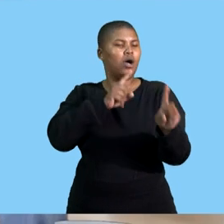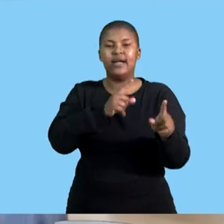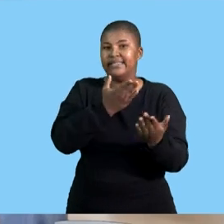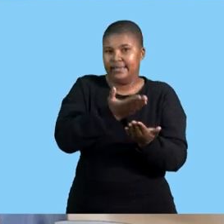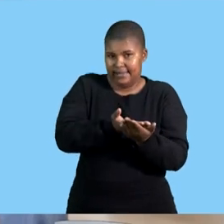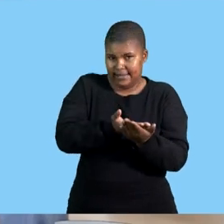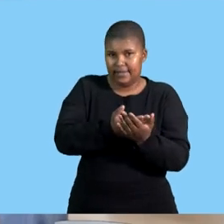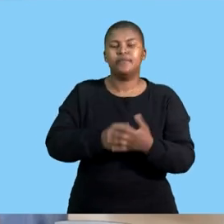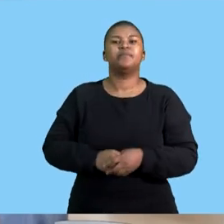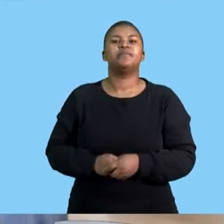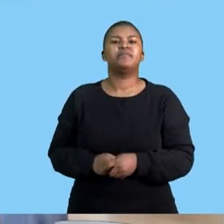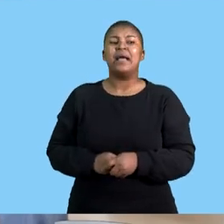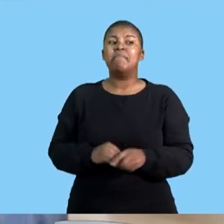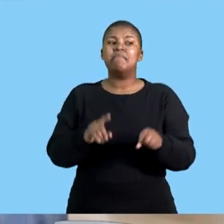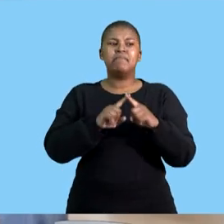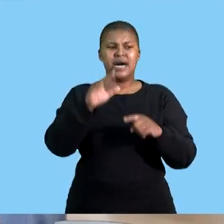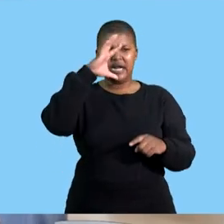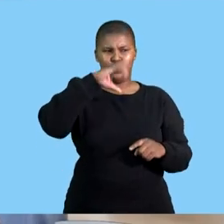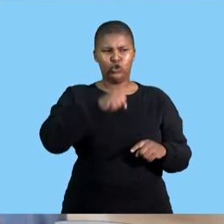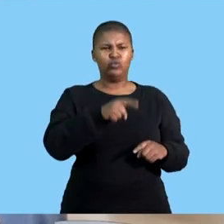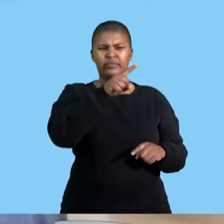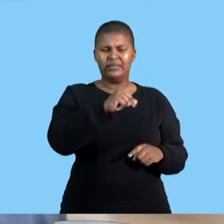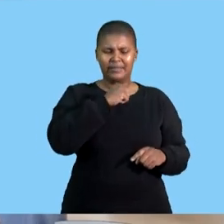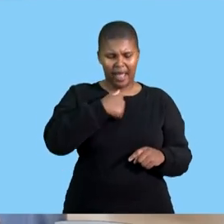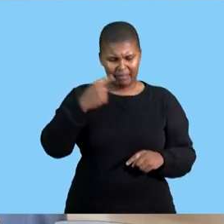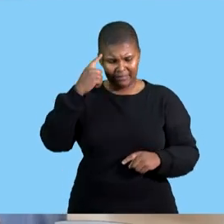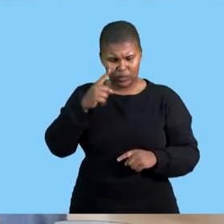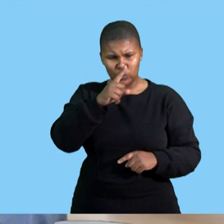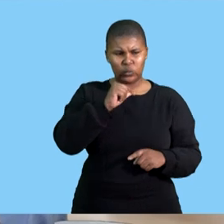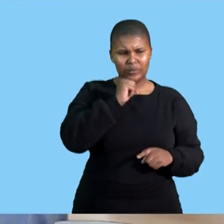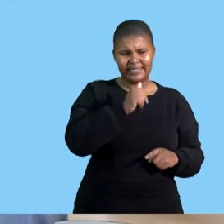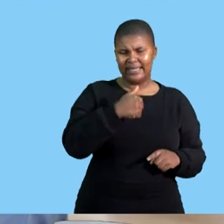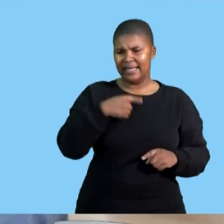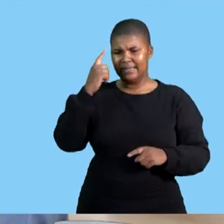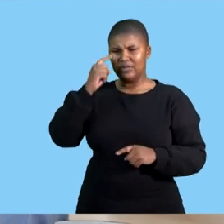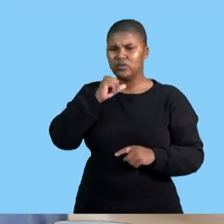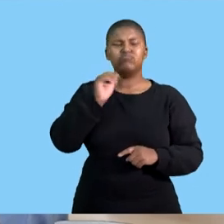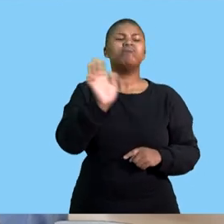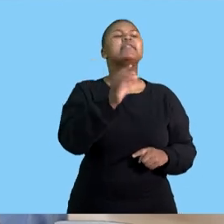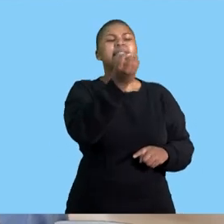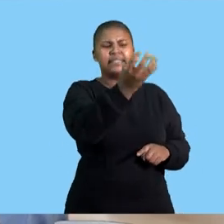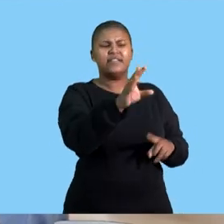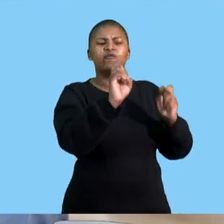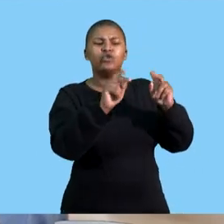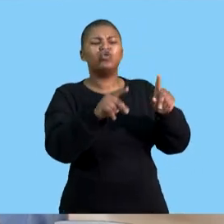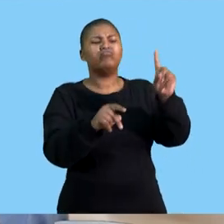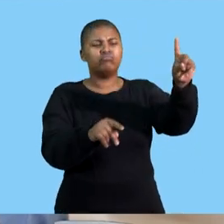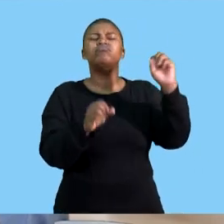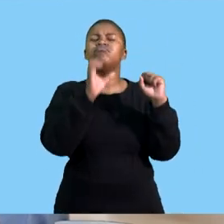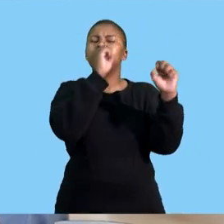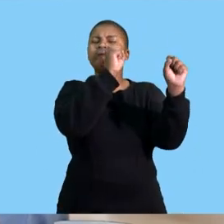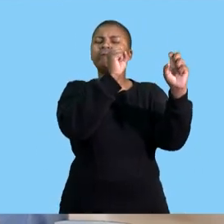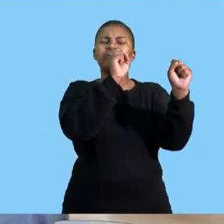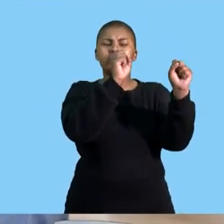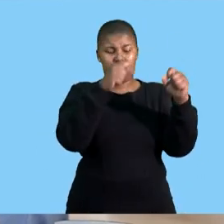not assume think give the person who's asking a question a chance to finish the question and thereafter while they are